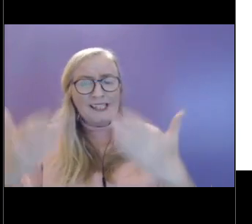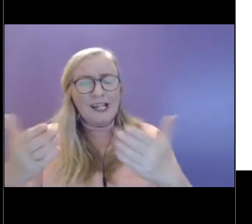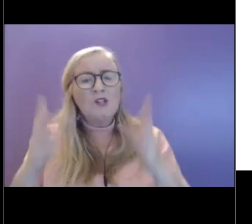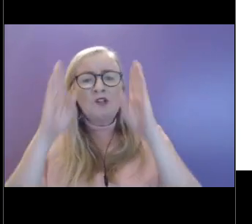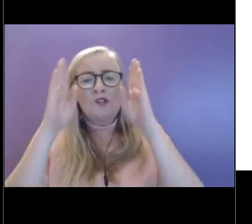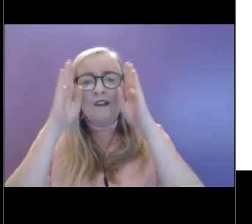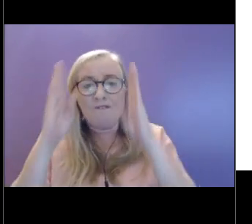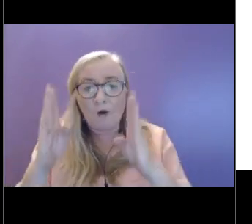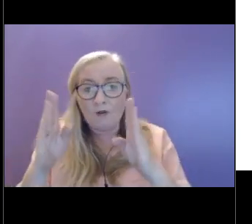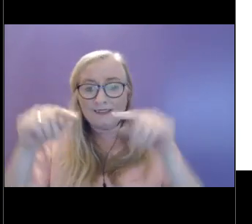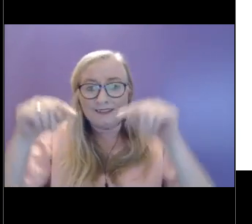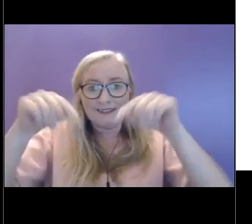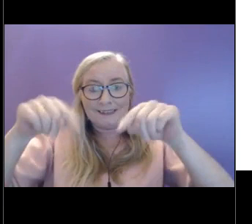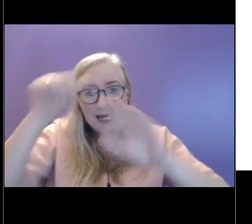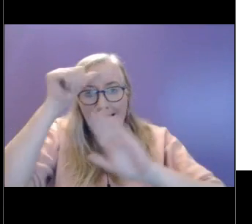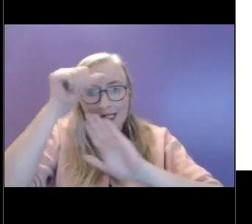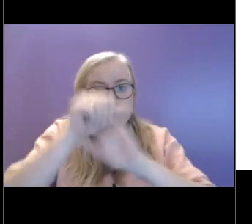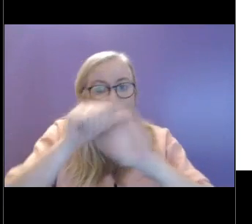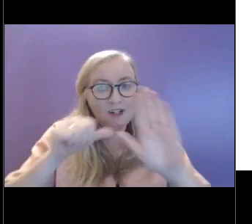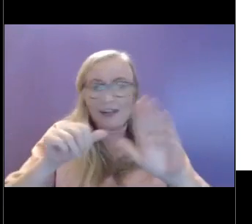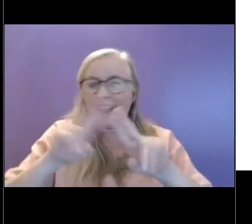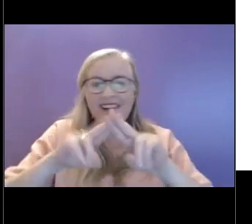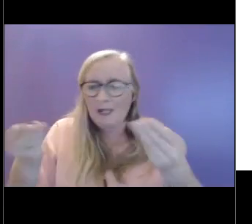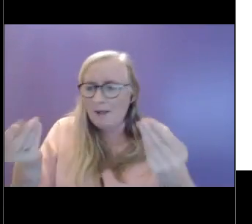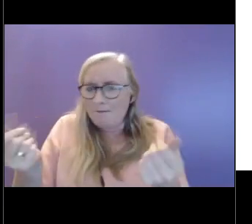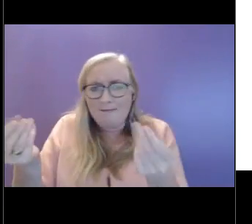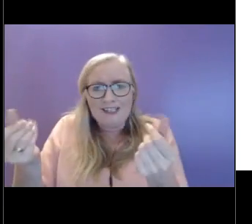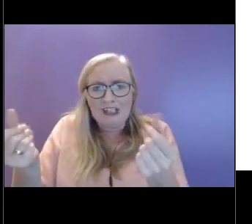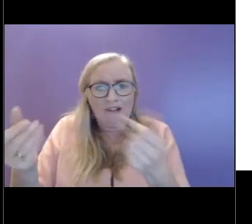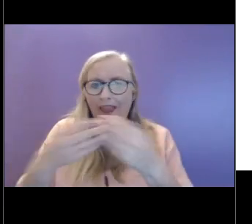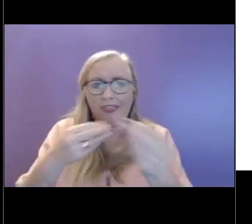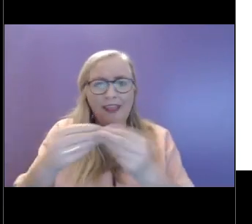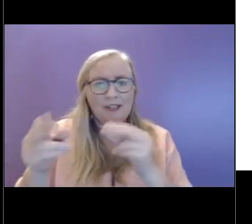experiences rather than on material objects or things.